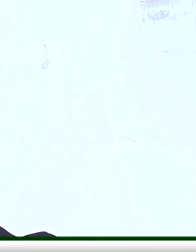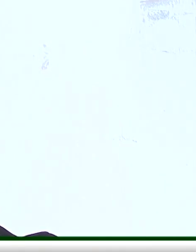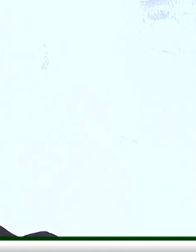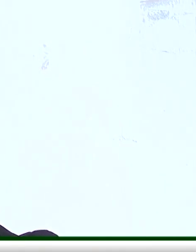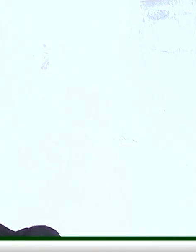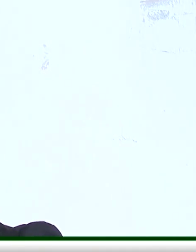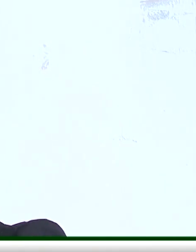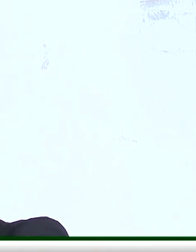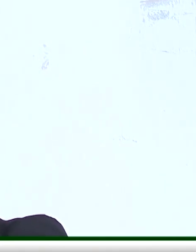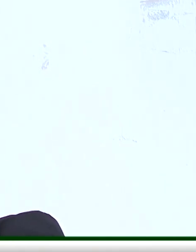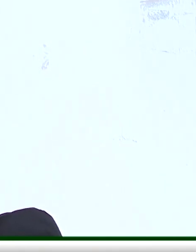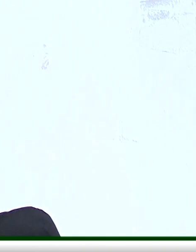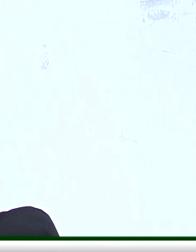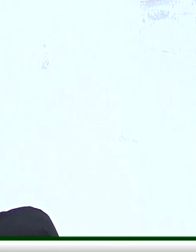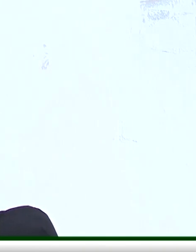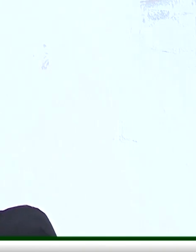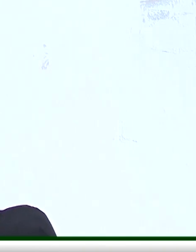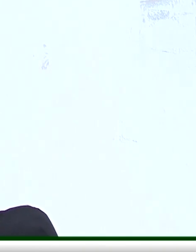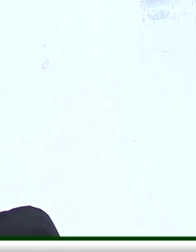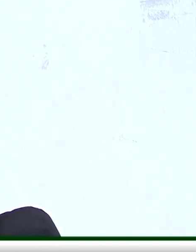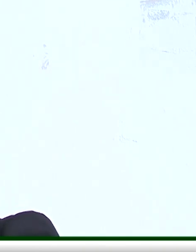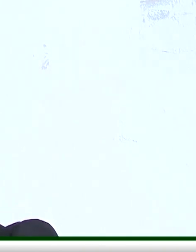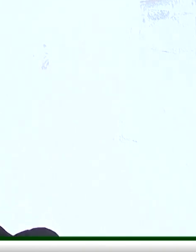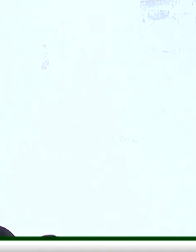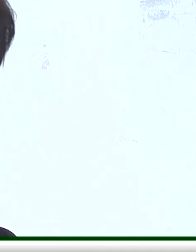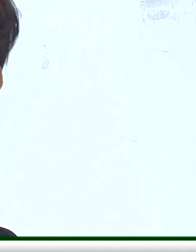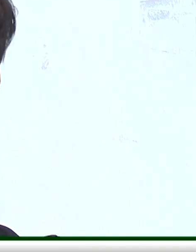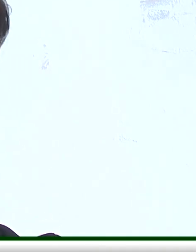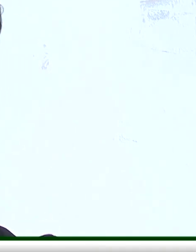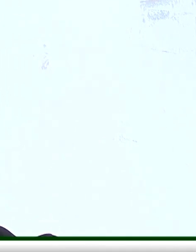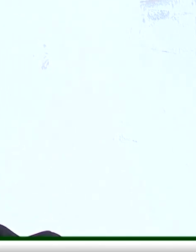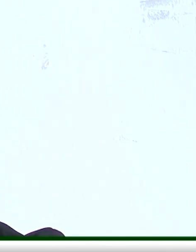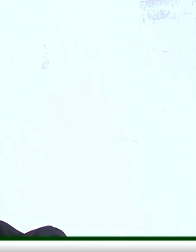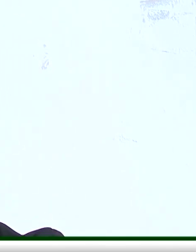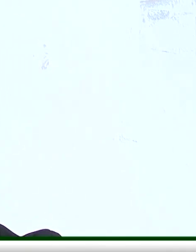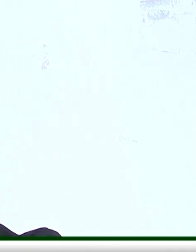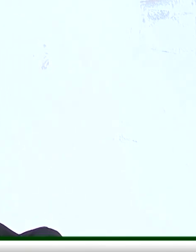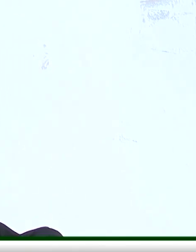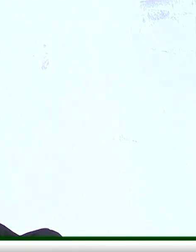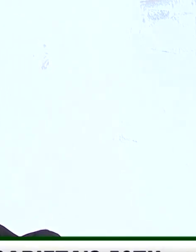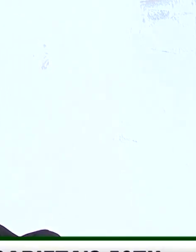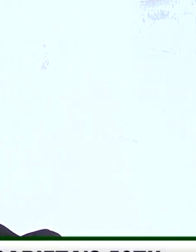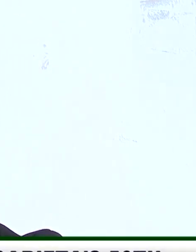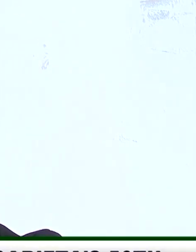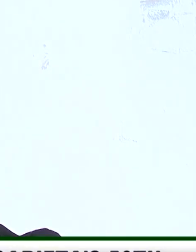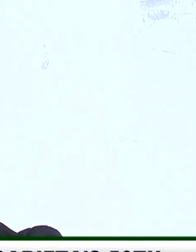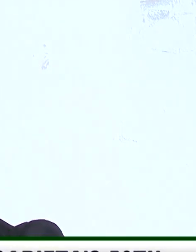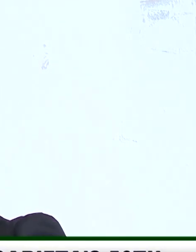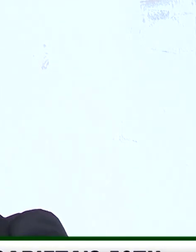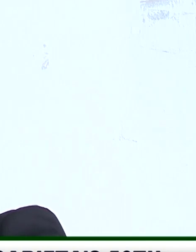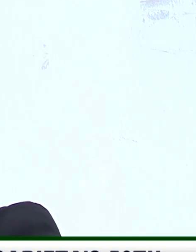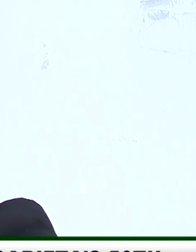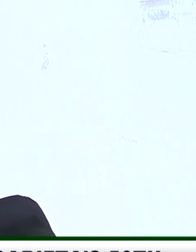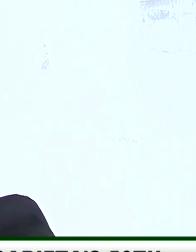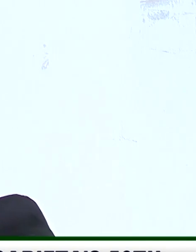gala, and dinner. Again, it will be here at NUPW headquarters starting at 7 p.m.